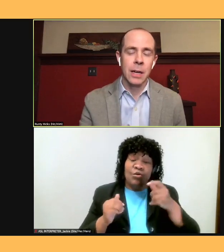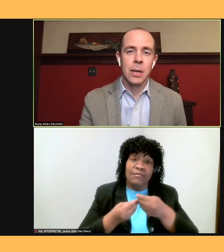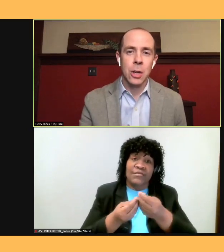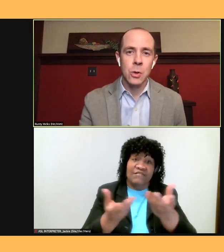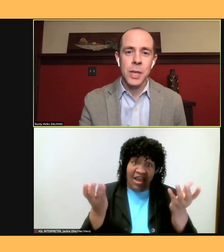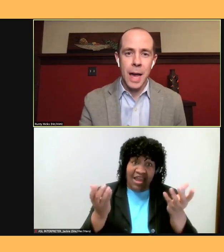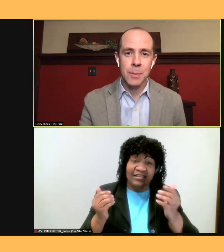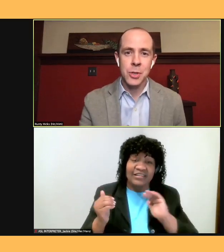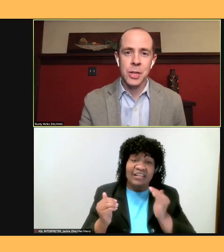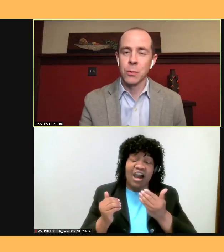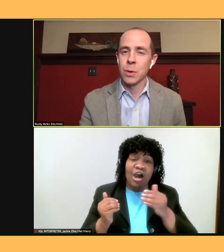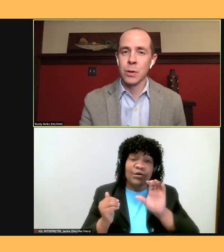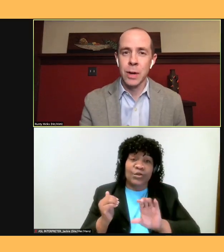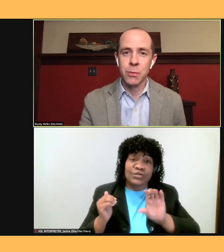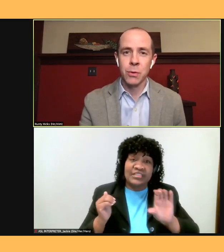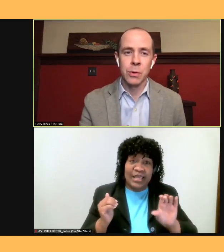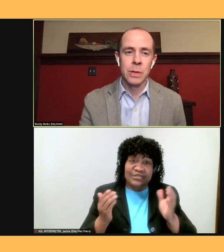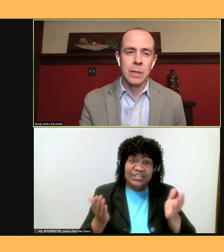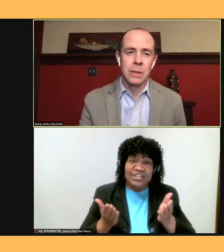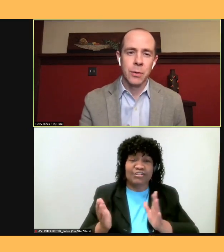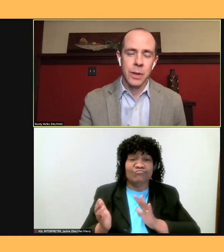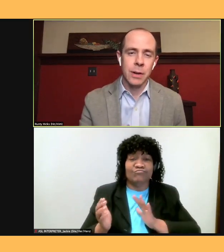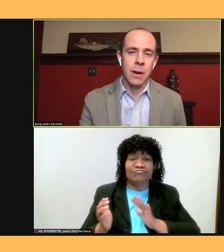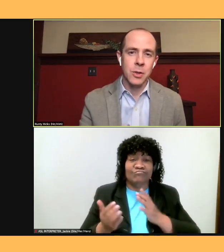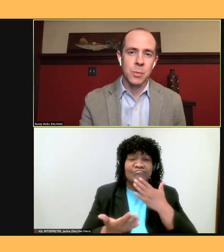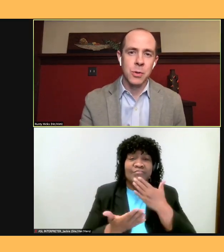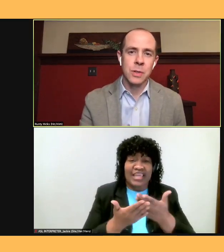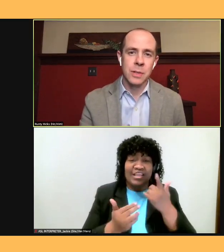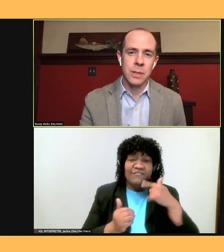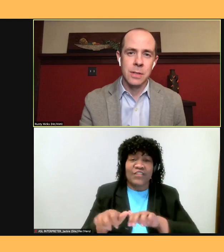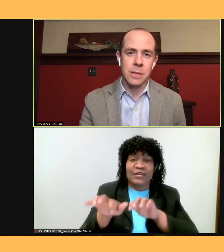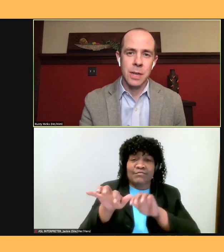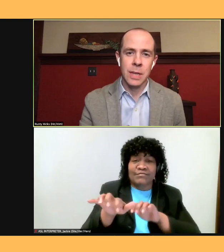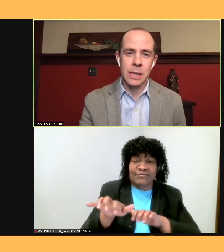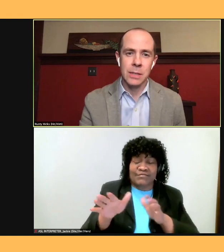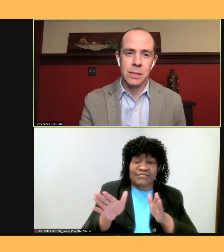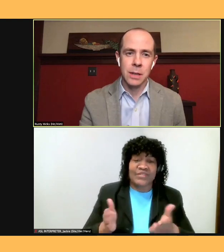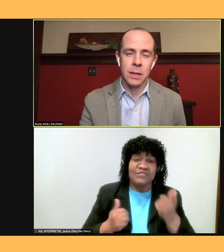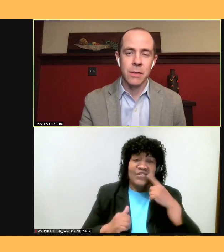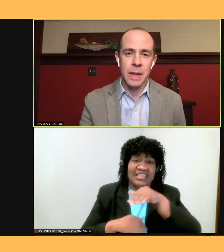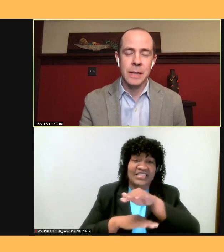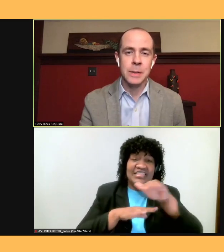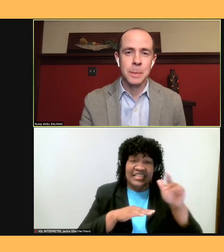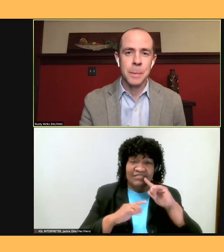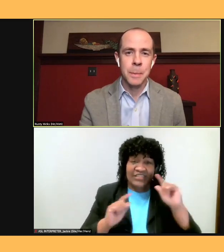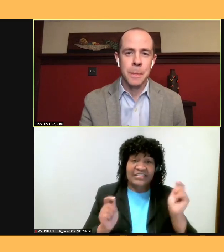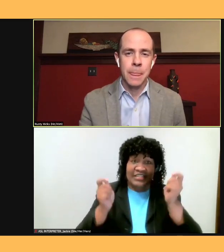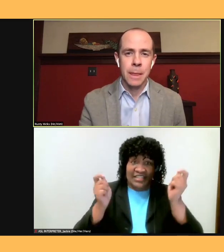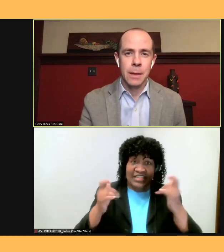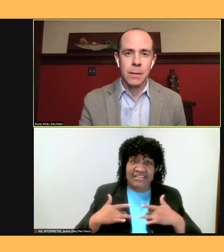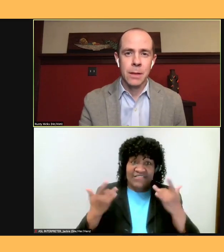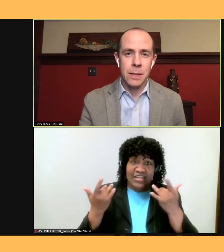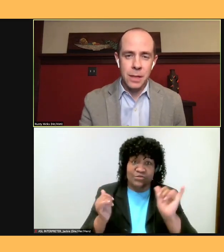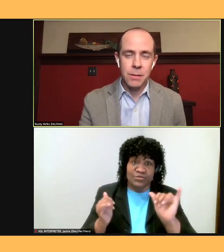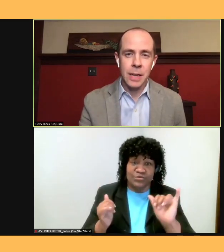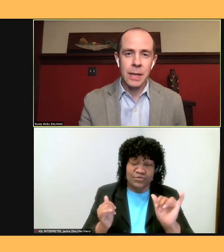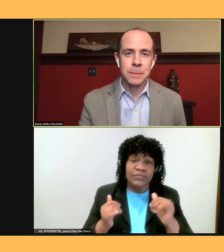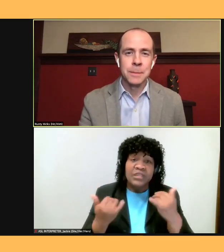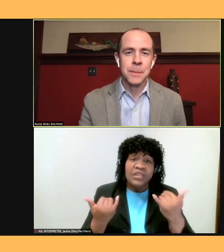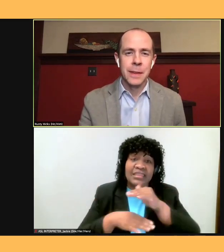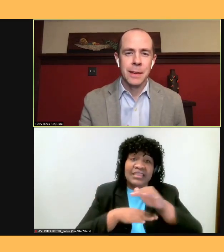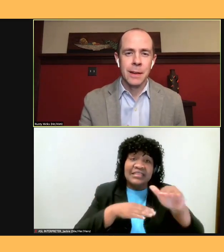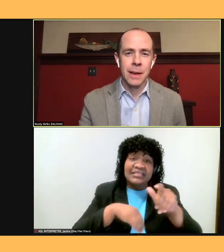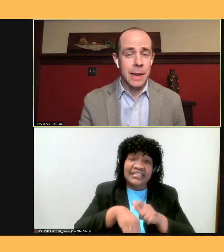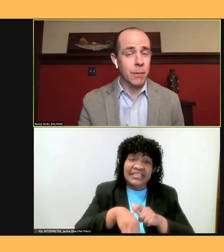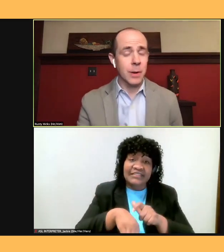captioning. We're grateful for their contribution to this evening's event. This evening and